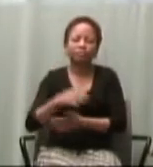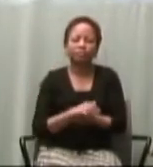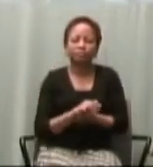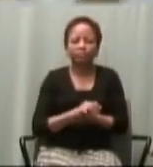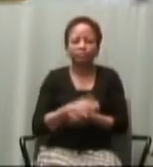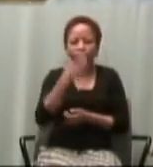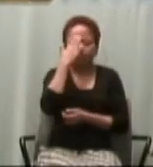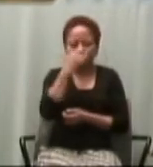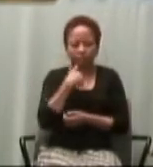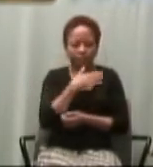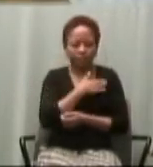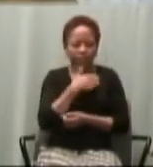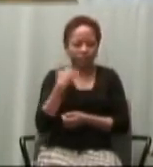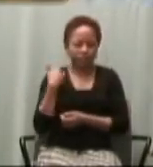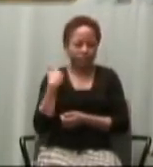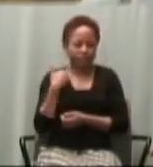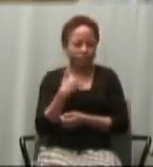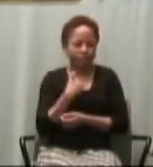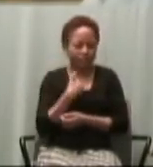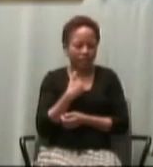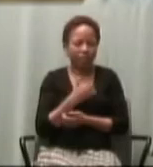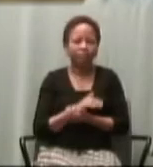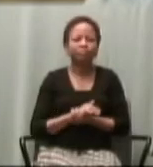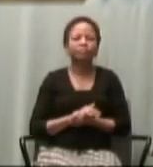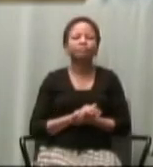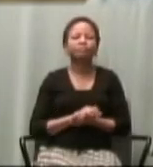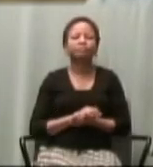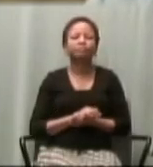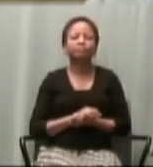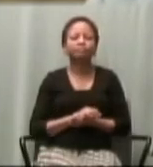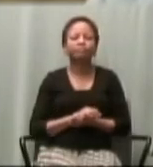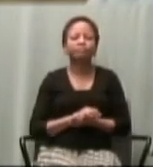of the Father, the Son and the Holy Spirit. Amen.